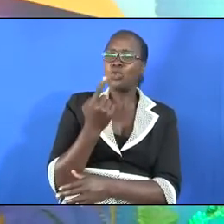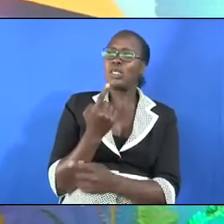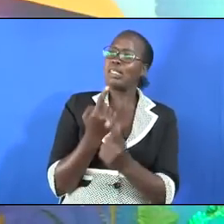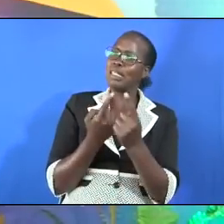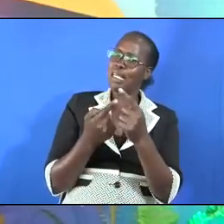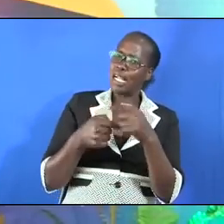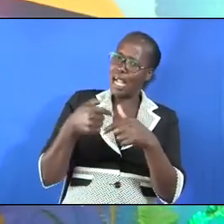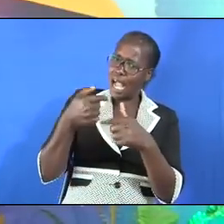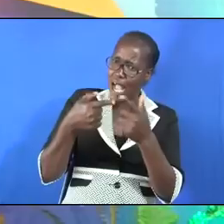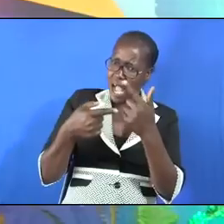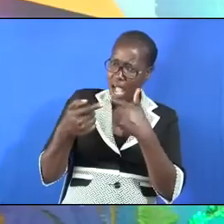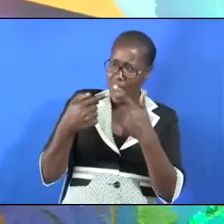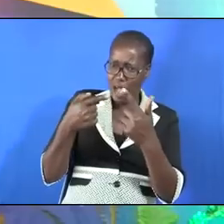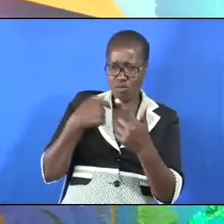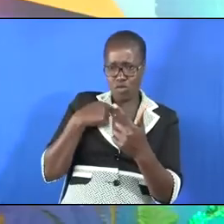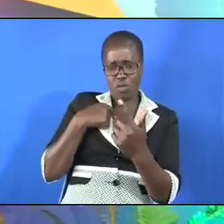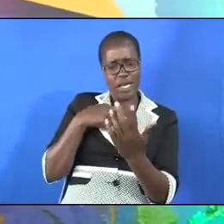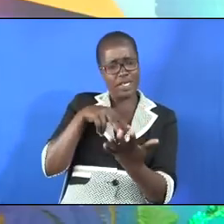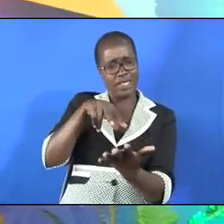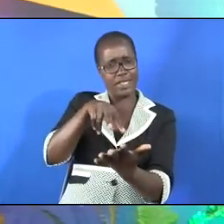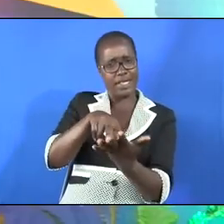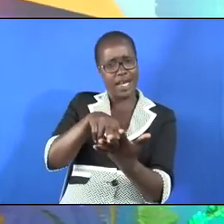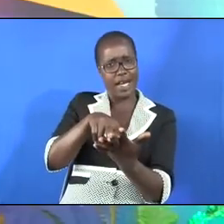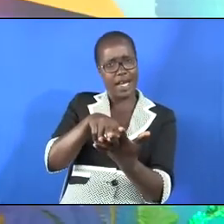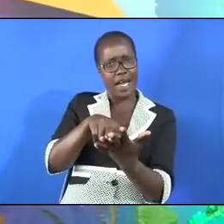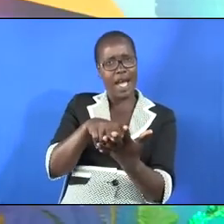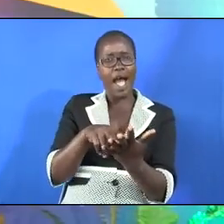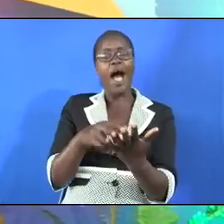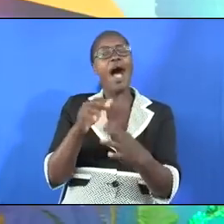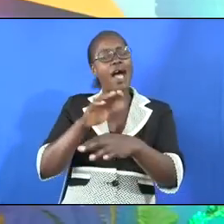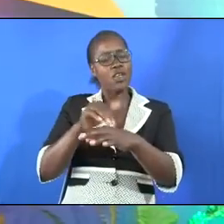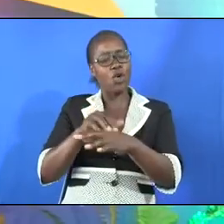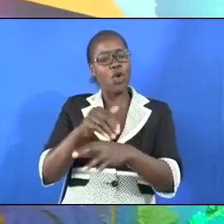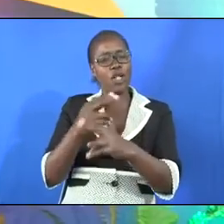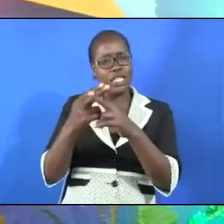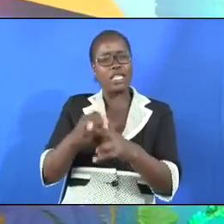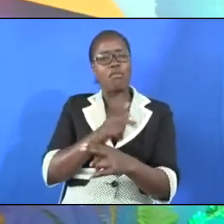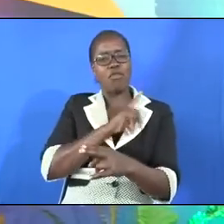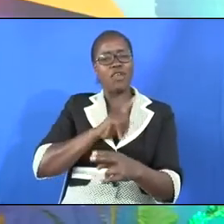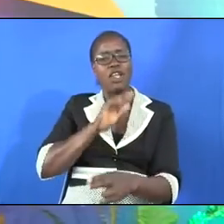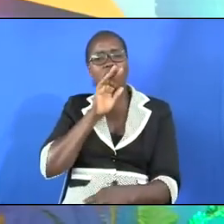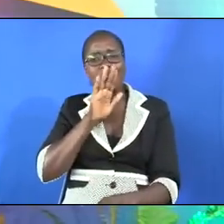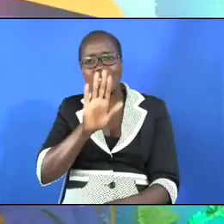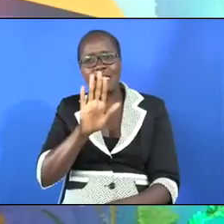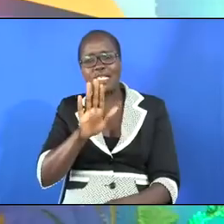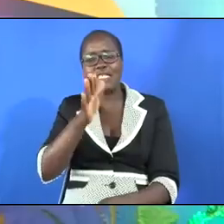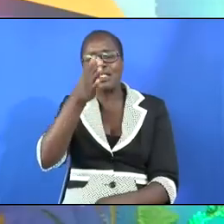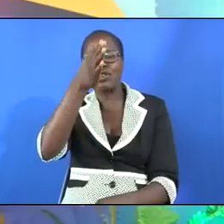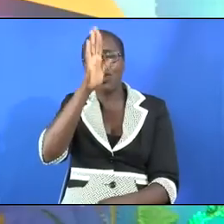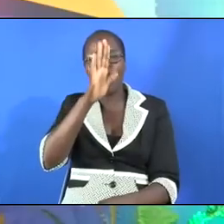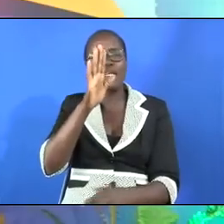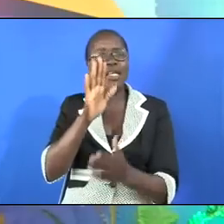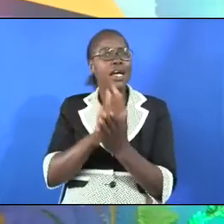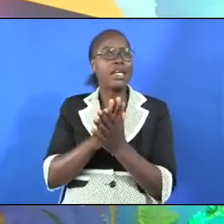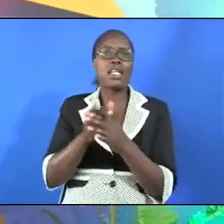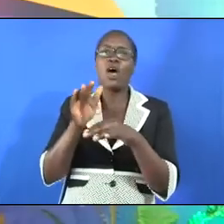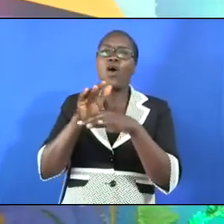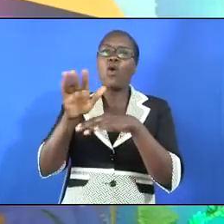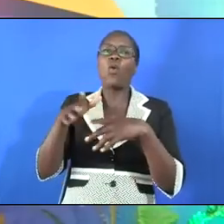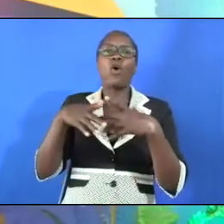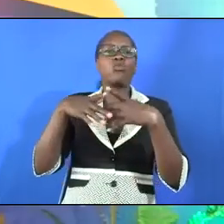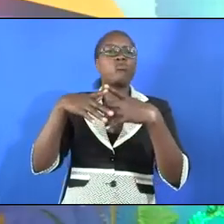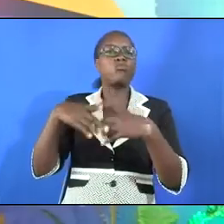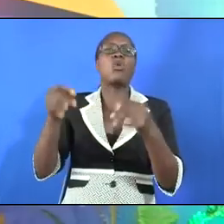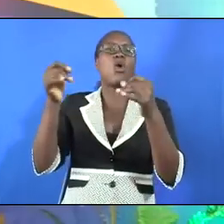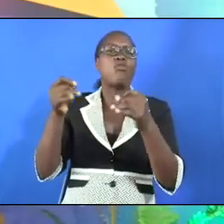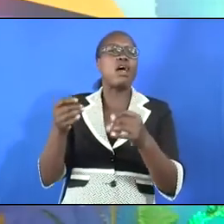come out to me, and stand and call on the name of the Lord his God, and wave over the place,